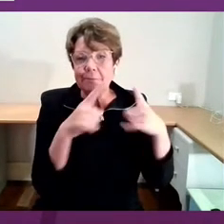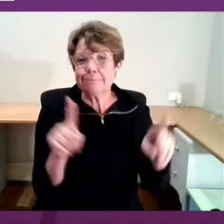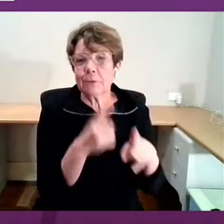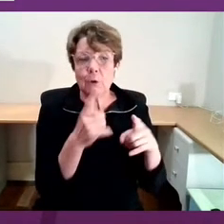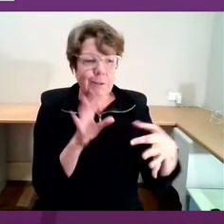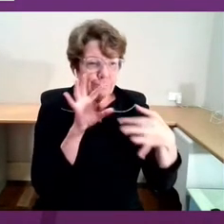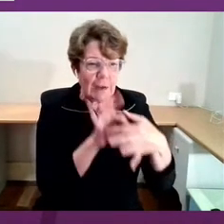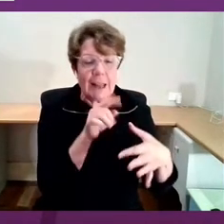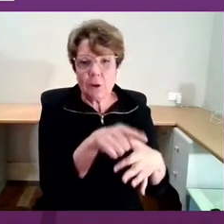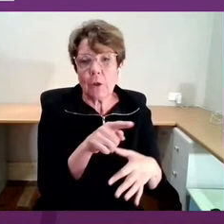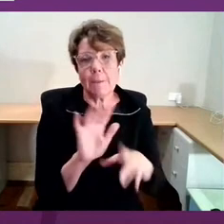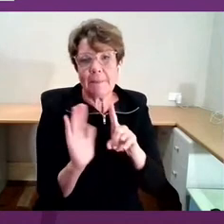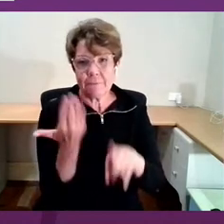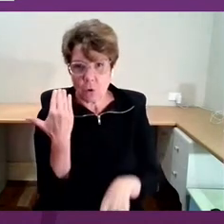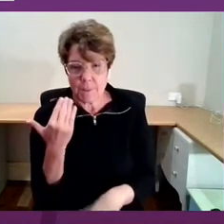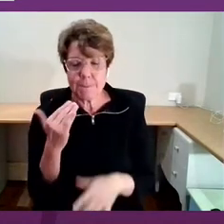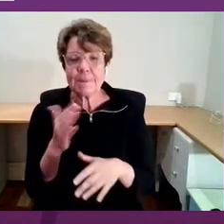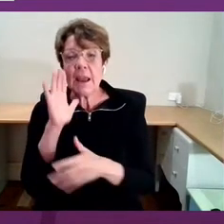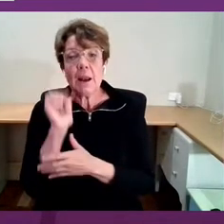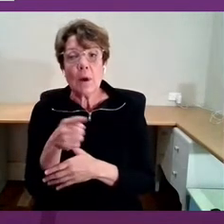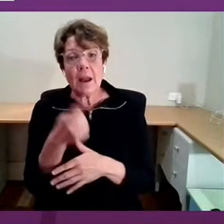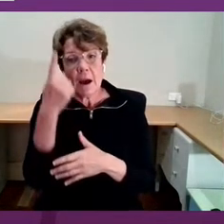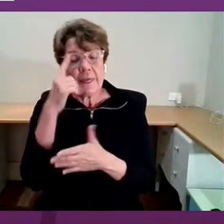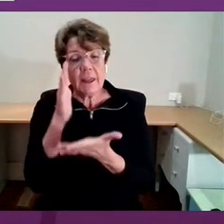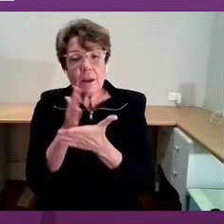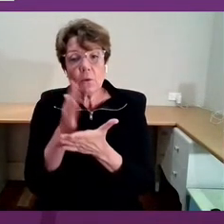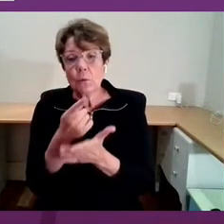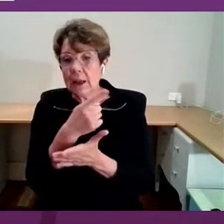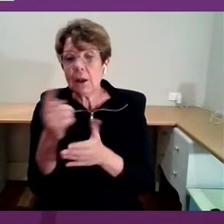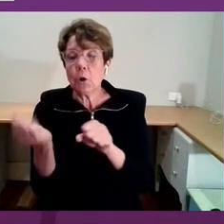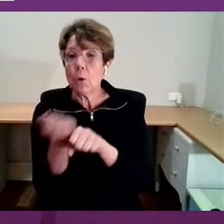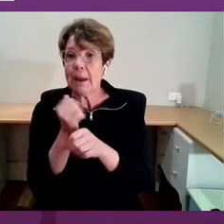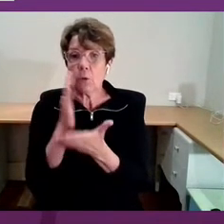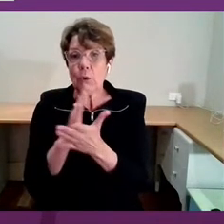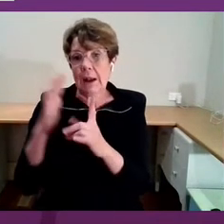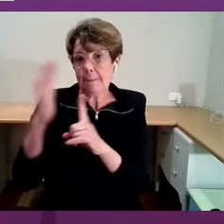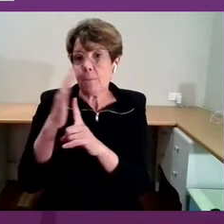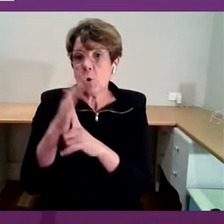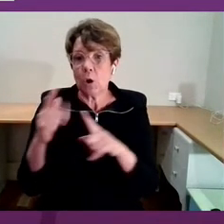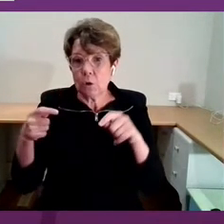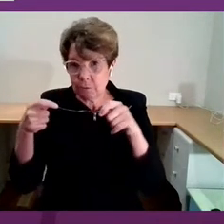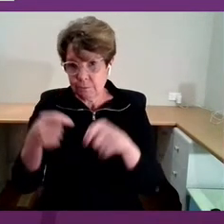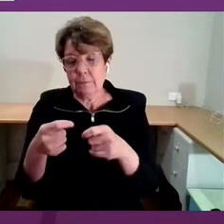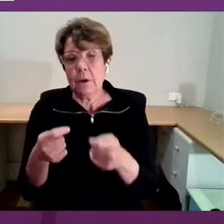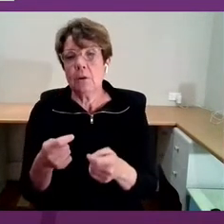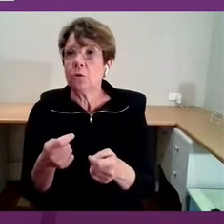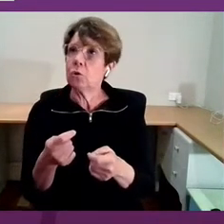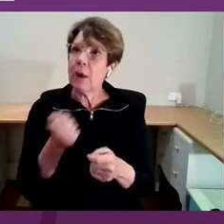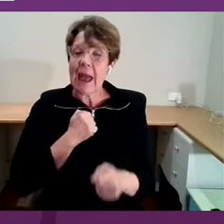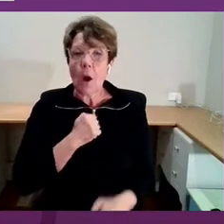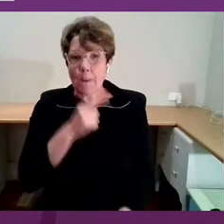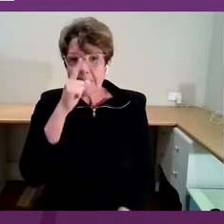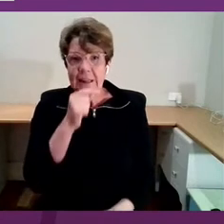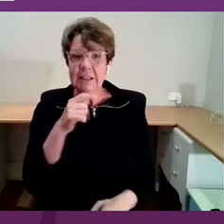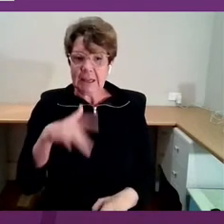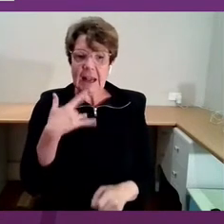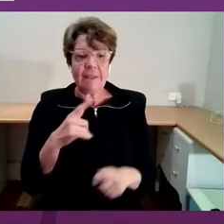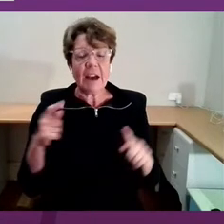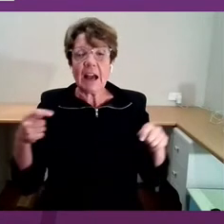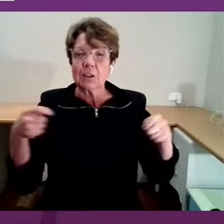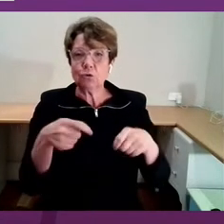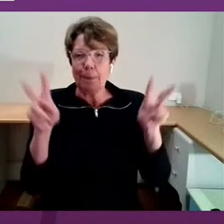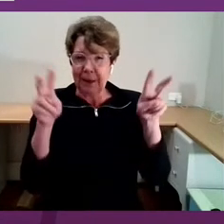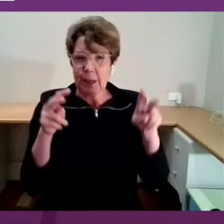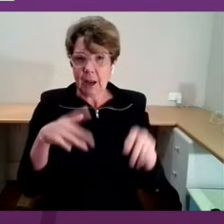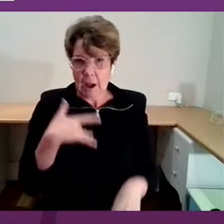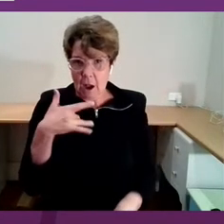So, as I say, you make a vital contribution to our ability to live a contributing life. And now, even more so, you